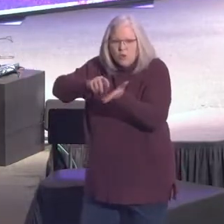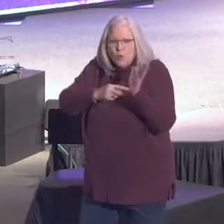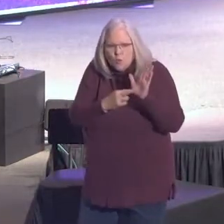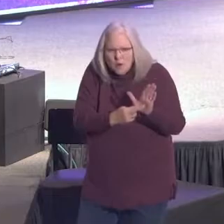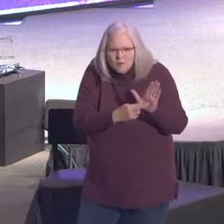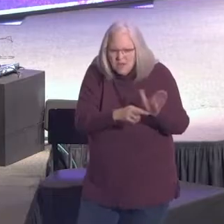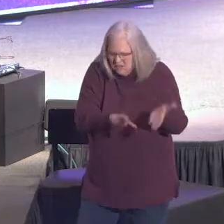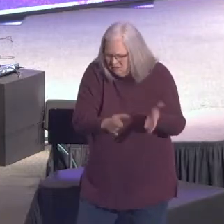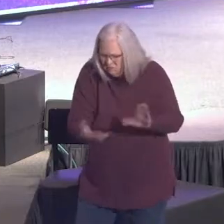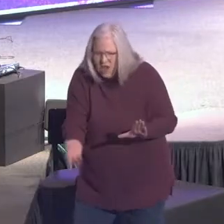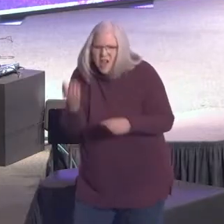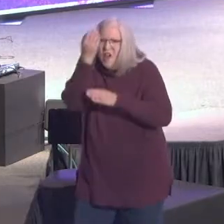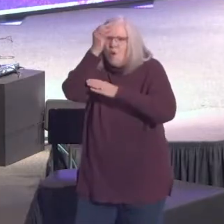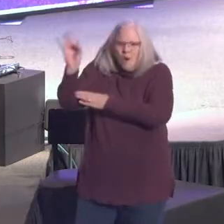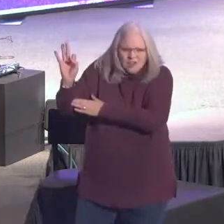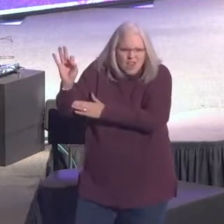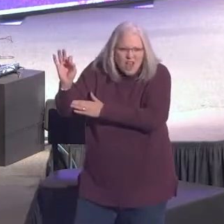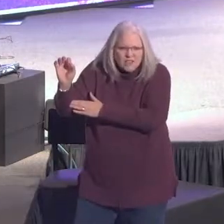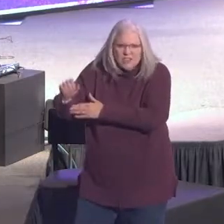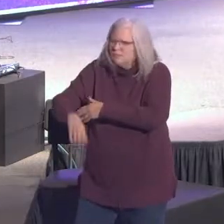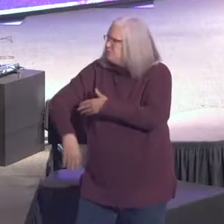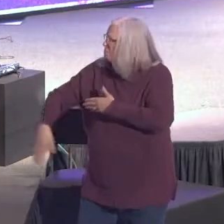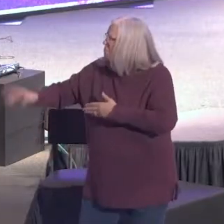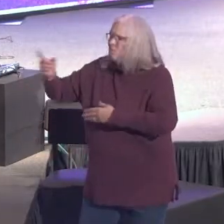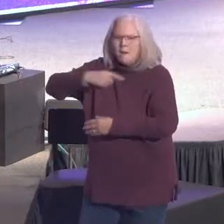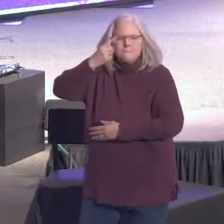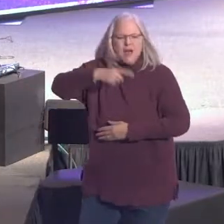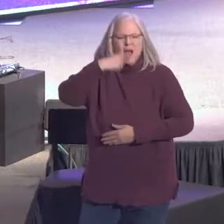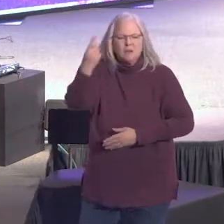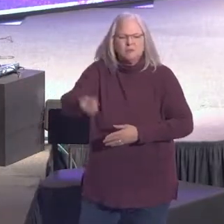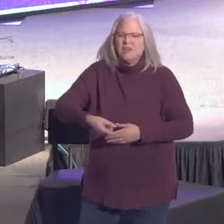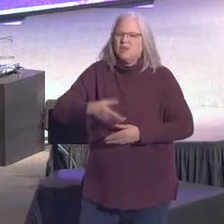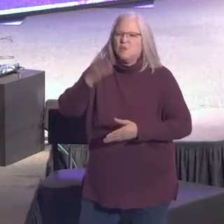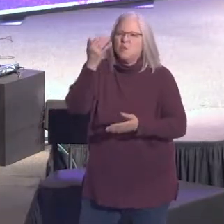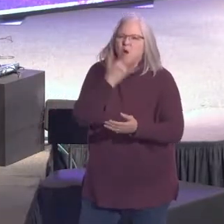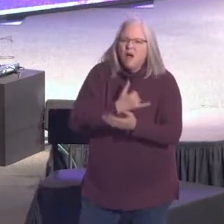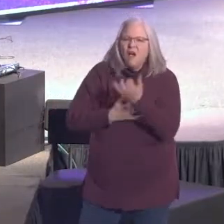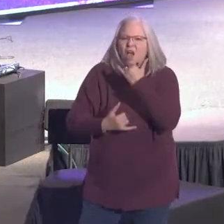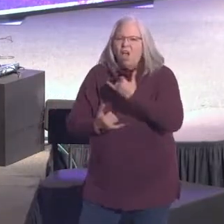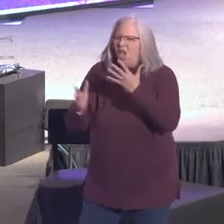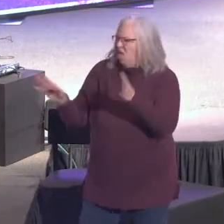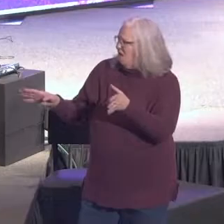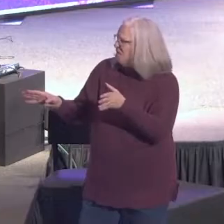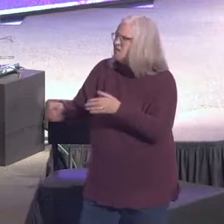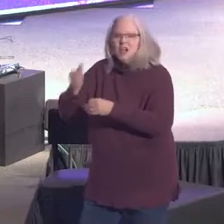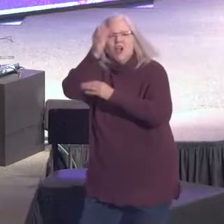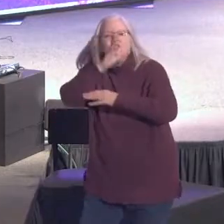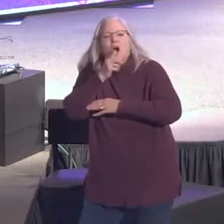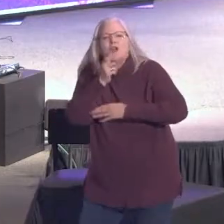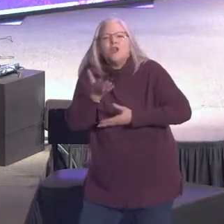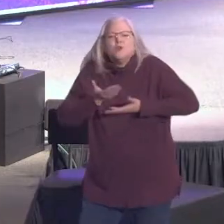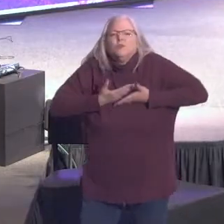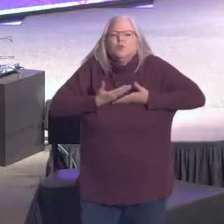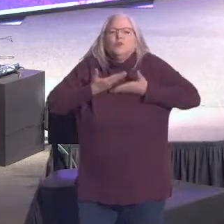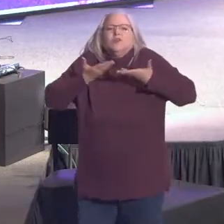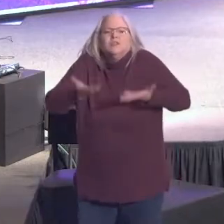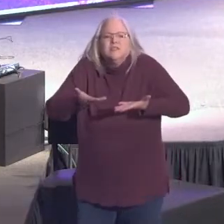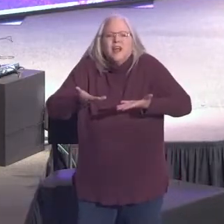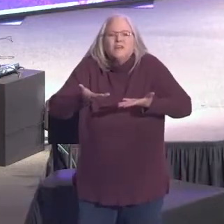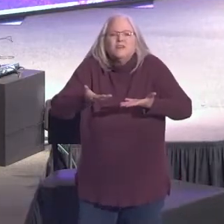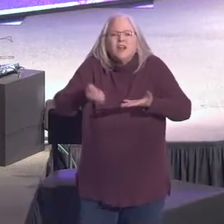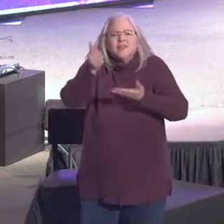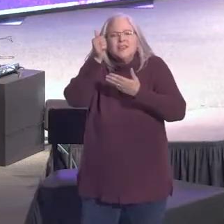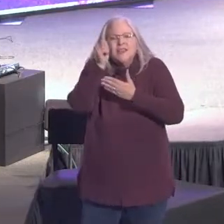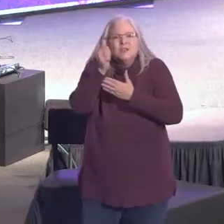represents rejection and it represents public humiliation. It represents a God who is willing to sacrifice himself.